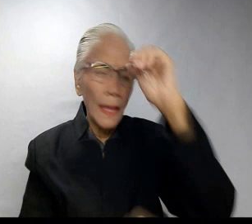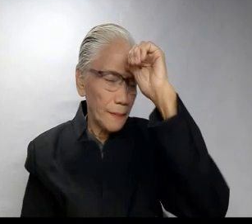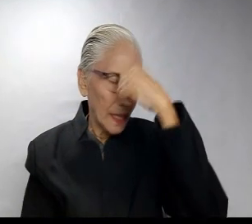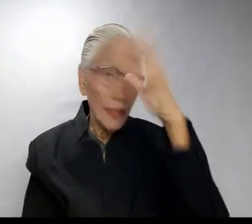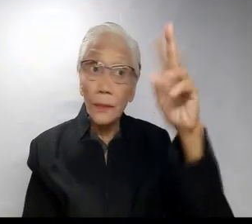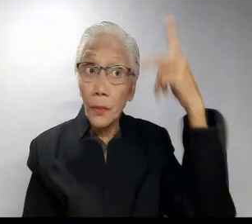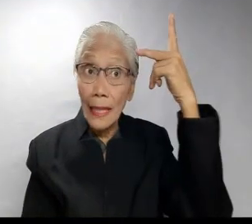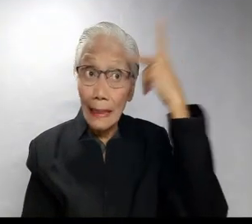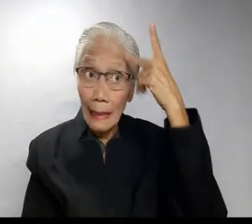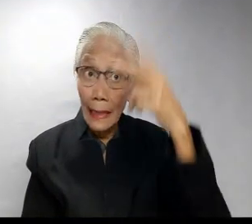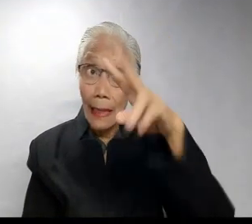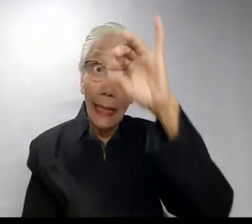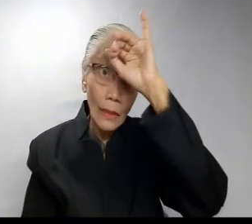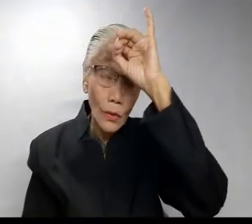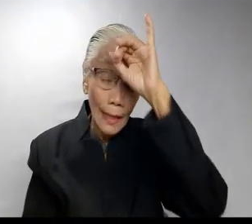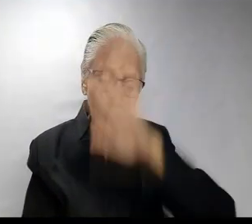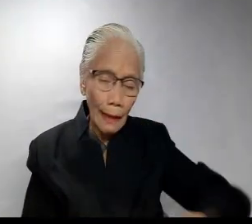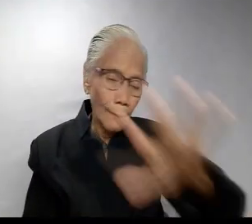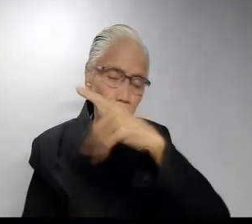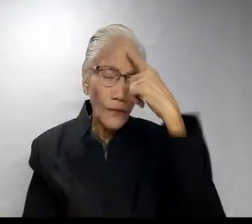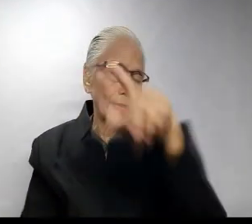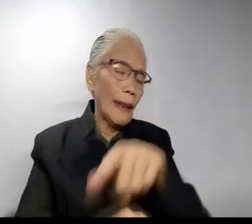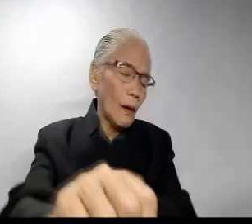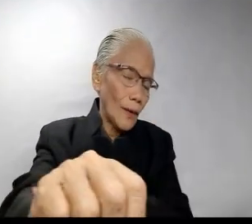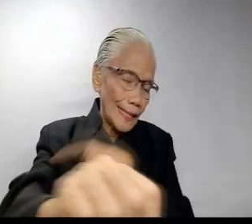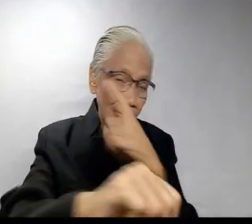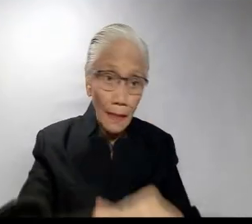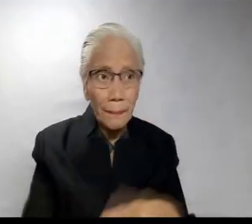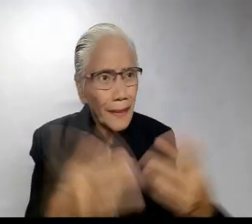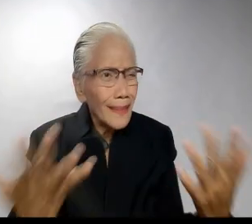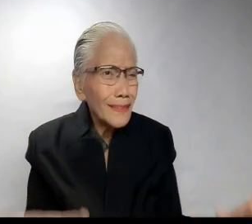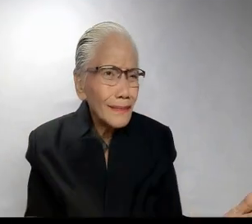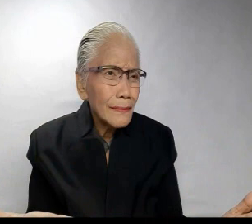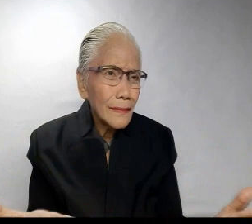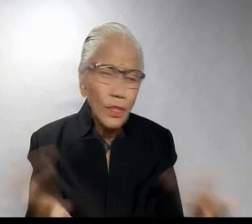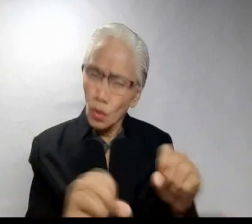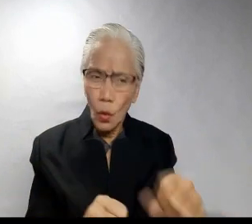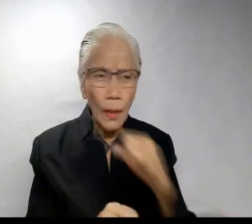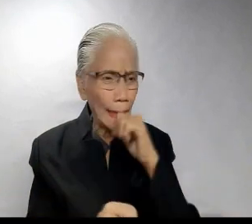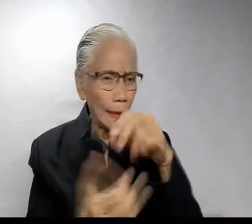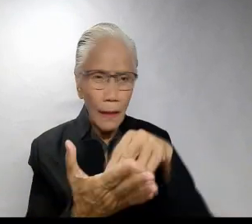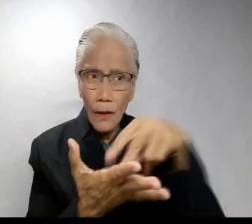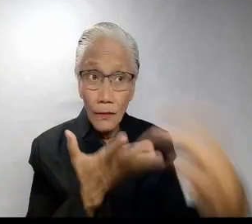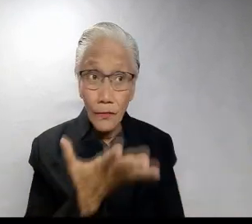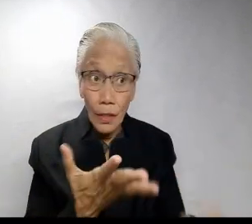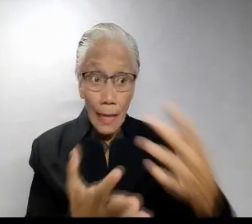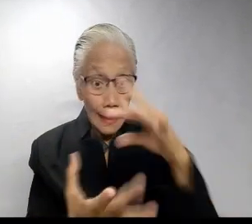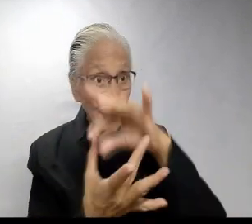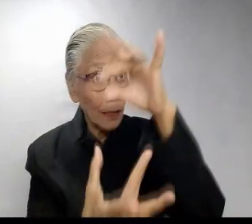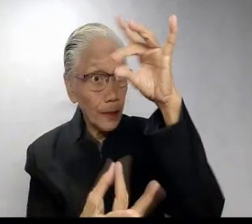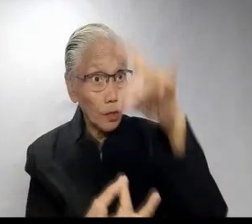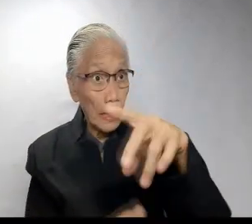eh. Politically ignorant lang tayo siguro. For the longest time. Para hindi naman tayo mag-fall